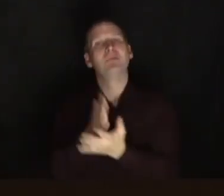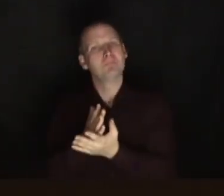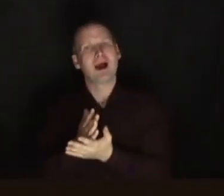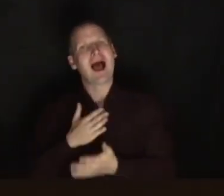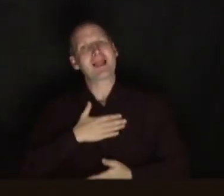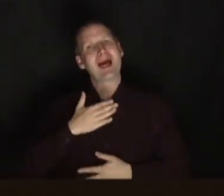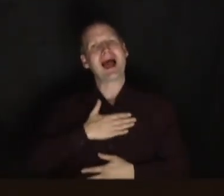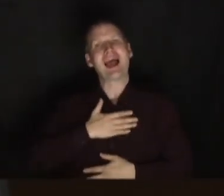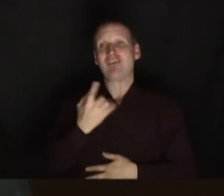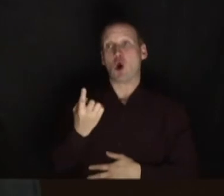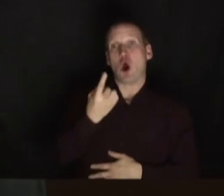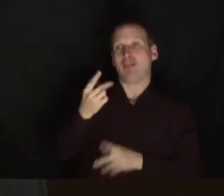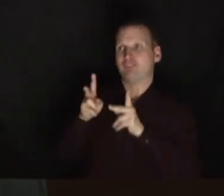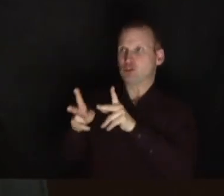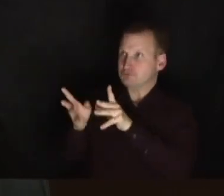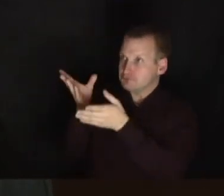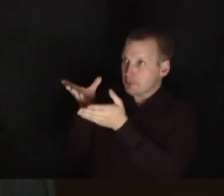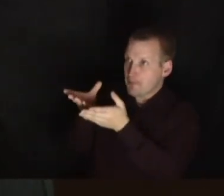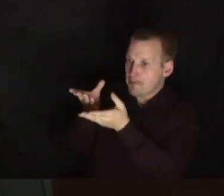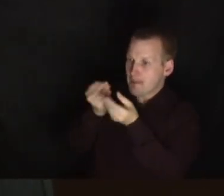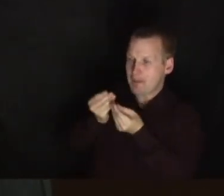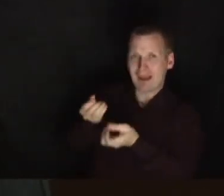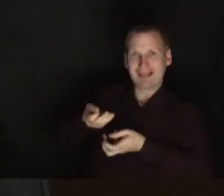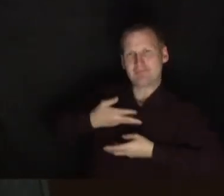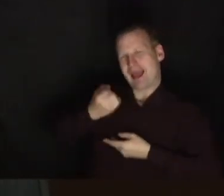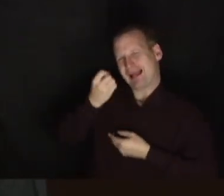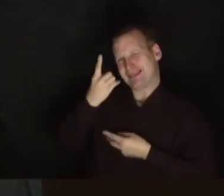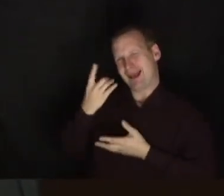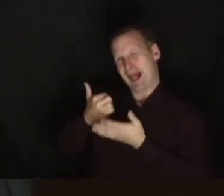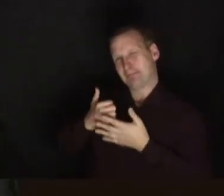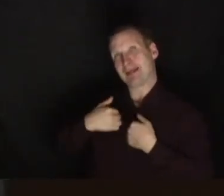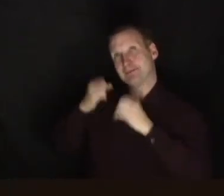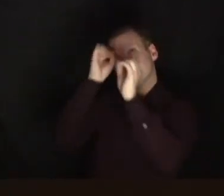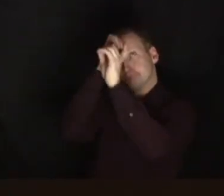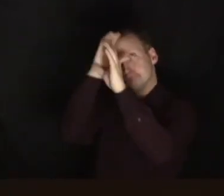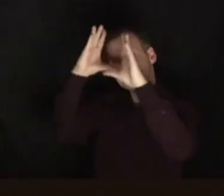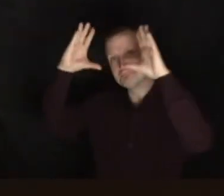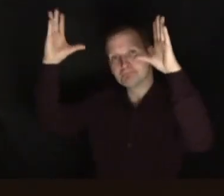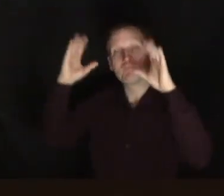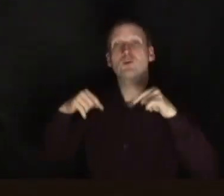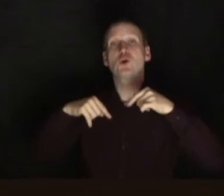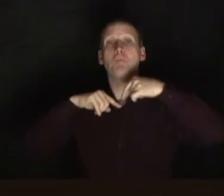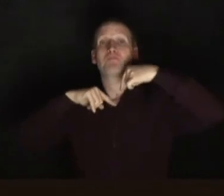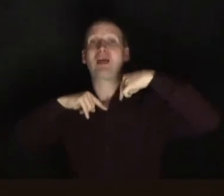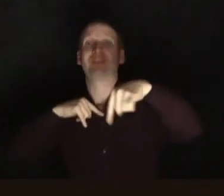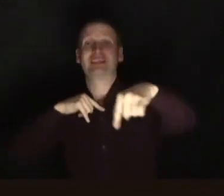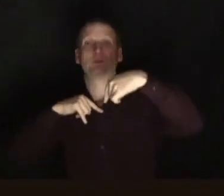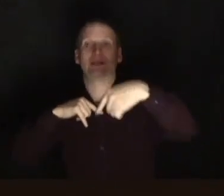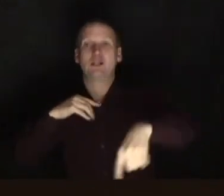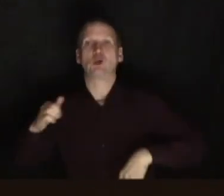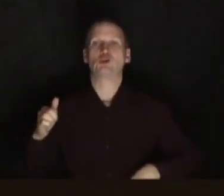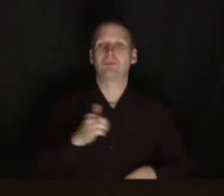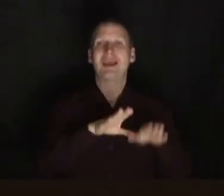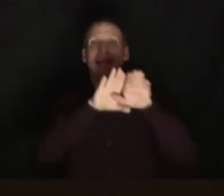to have someone else's version and then that sparks an idea to adapt or tweak for myself. So this week should be a week of